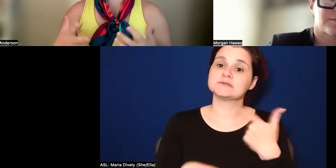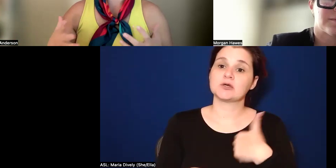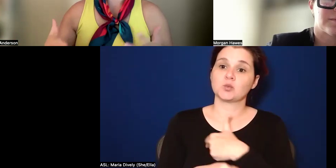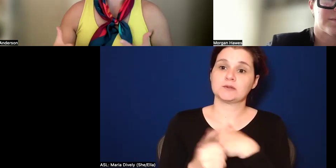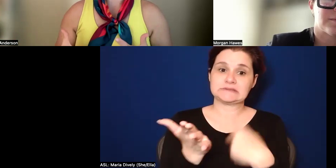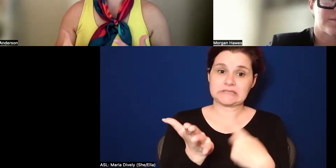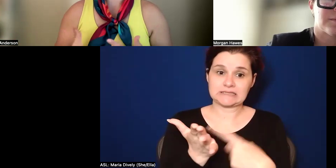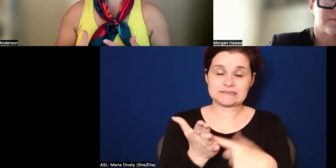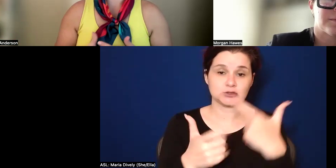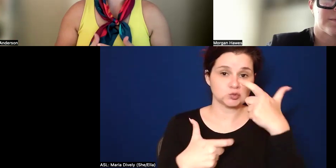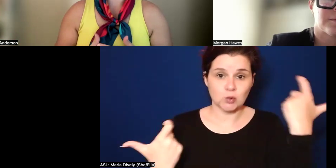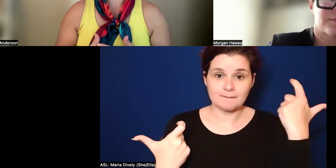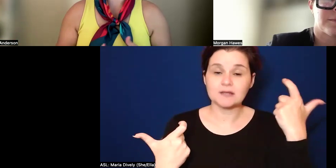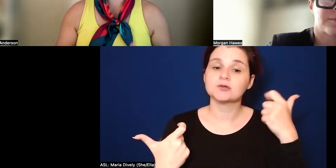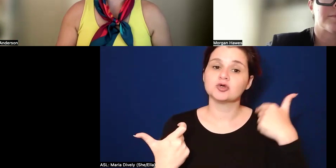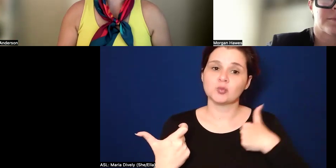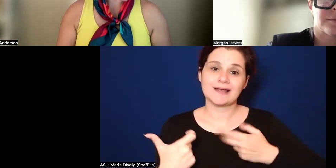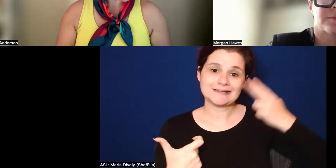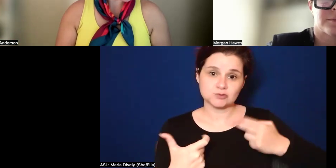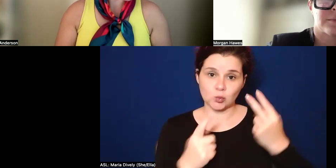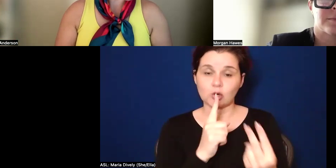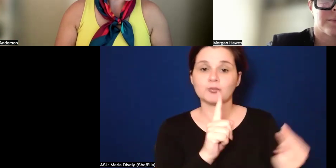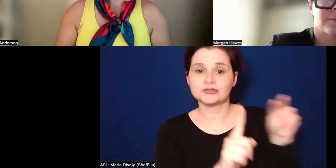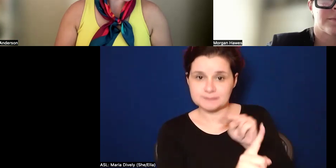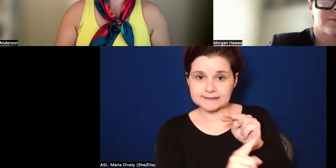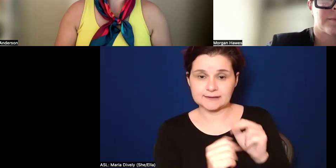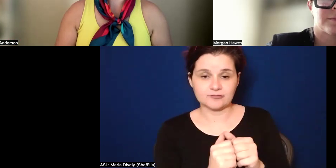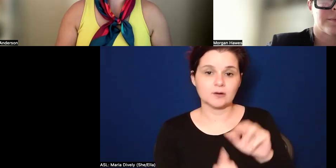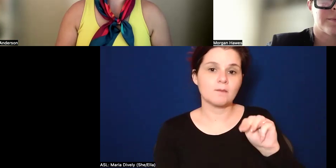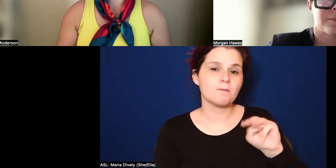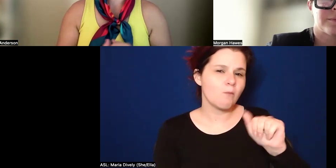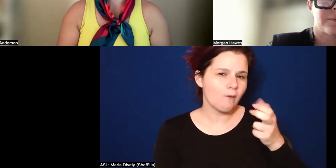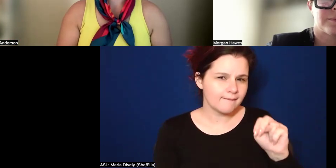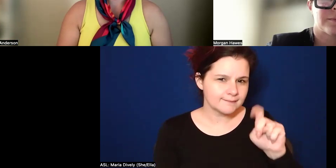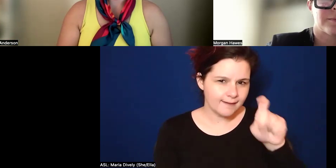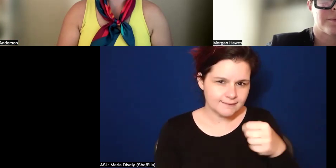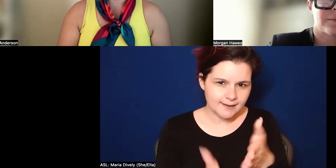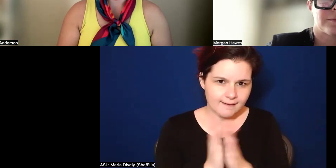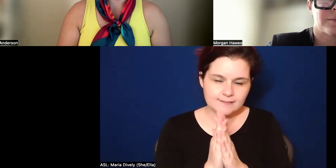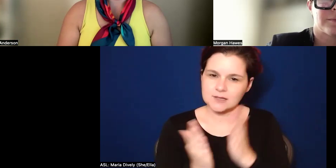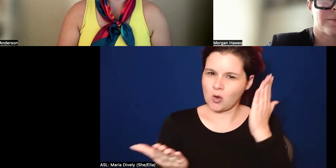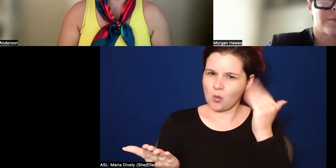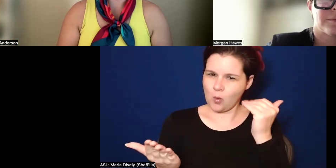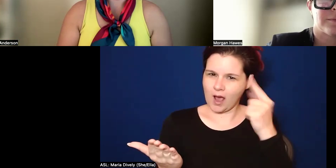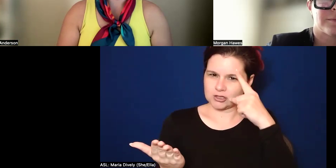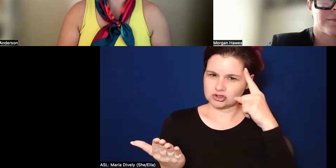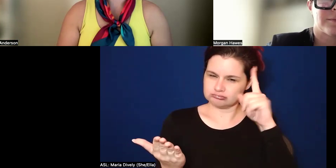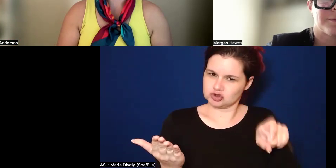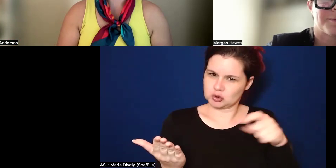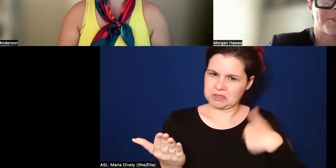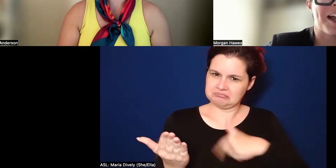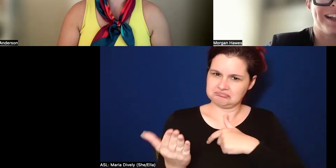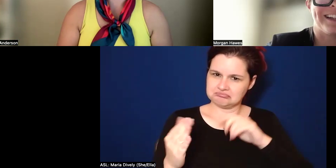traumas, we're understanding this historical perspective, um, Morgan, I have to ask you, why should we practice evaluation?